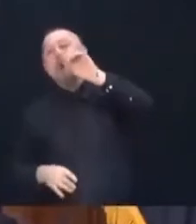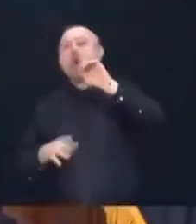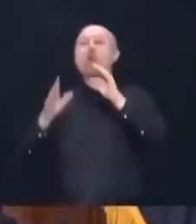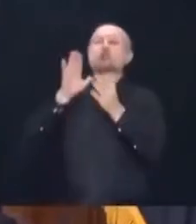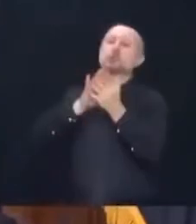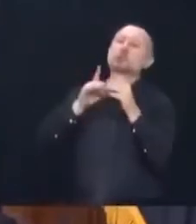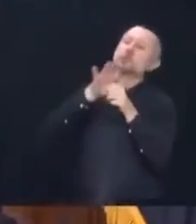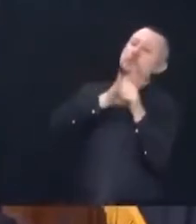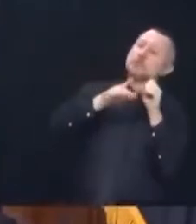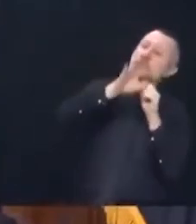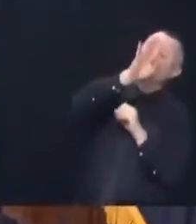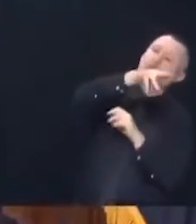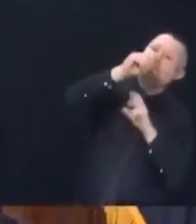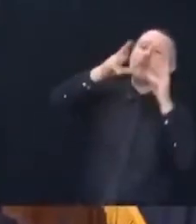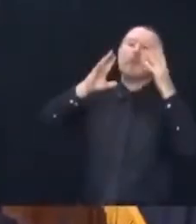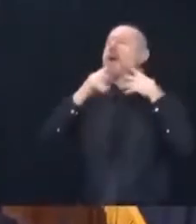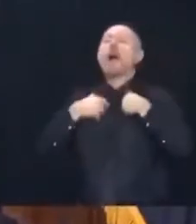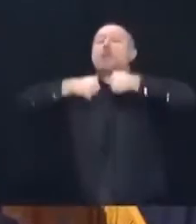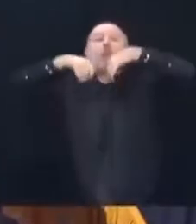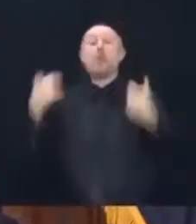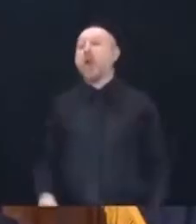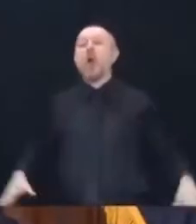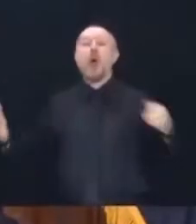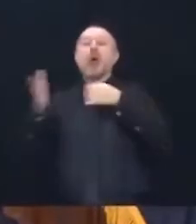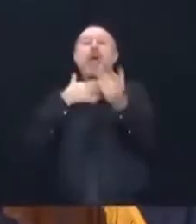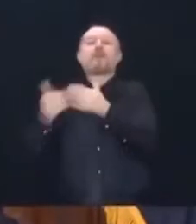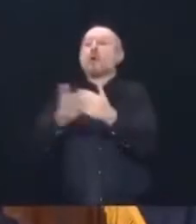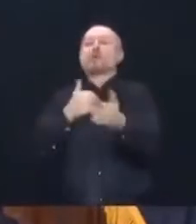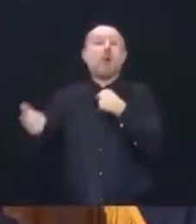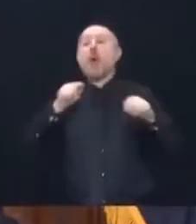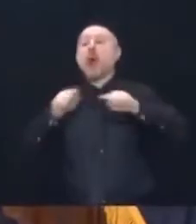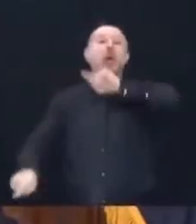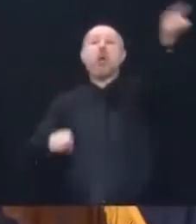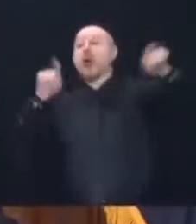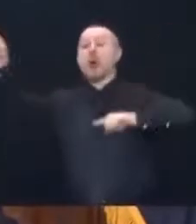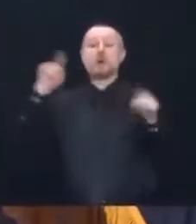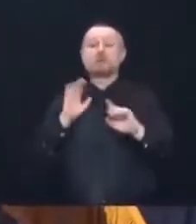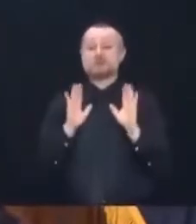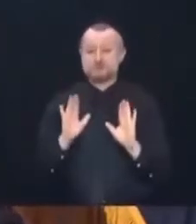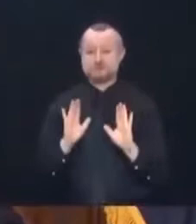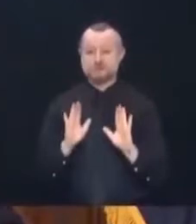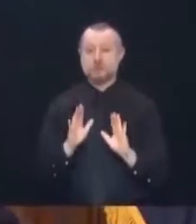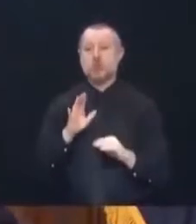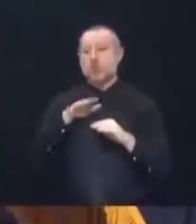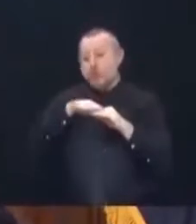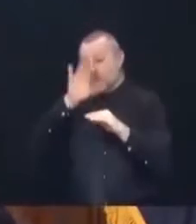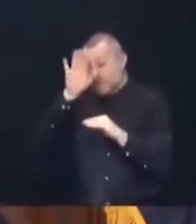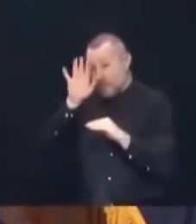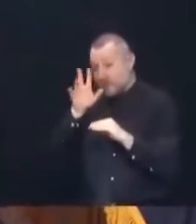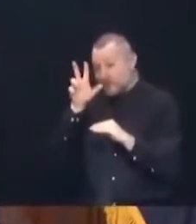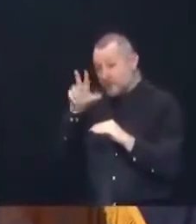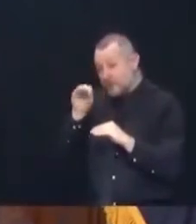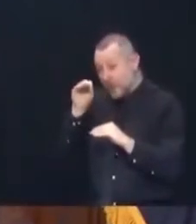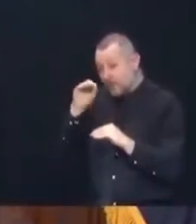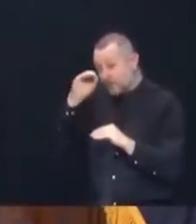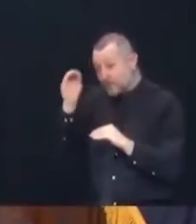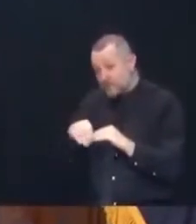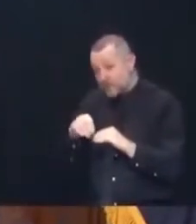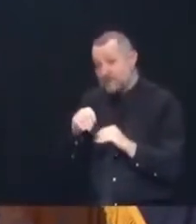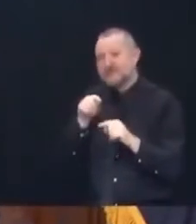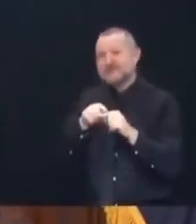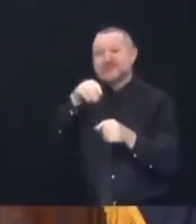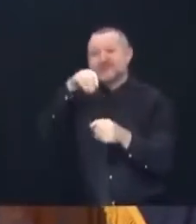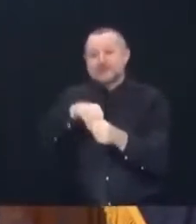I don't know. It doesn't matter. If it goes over 3% in an orange